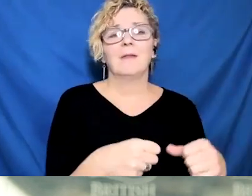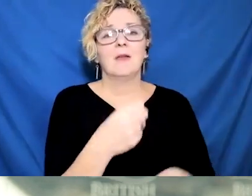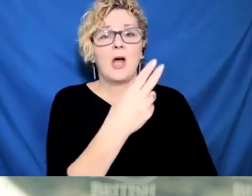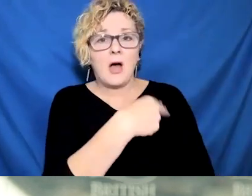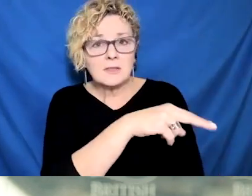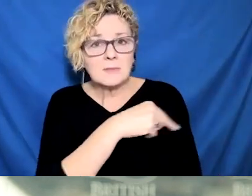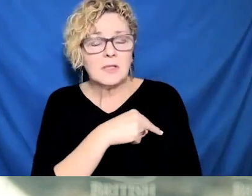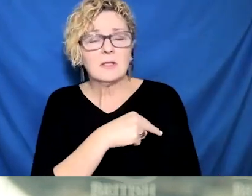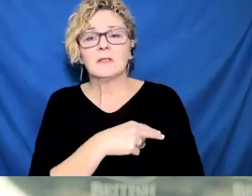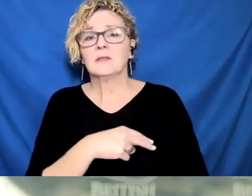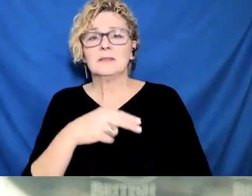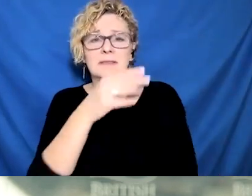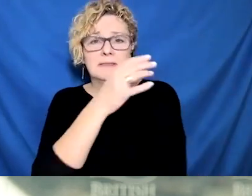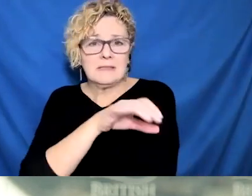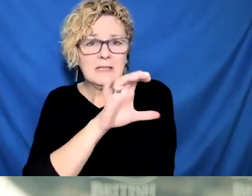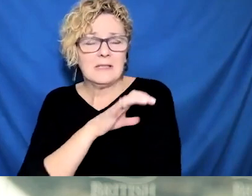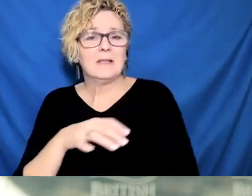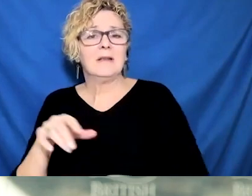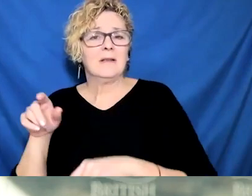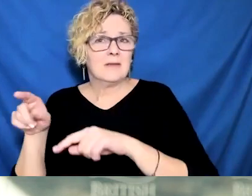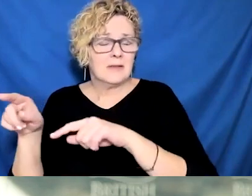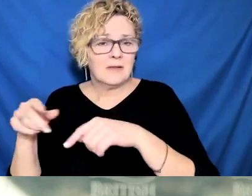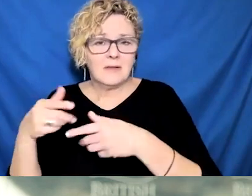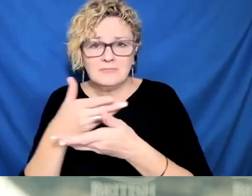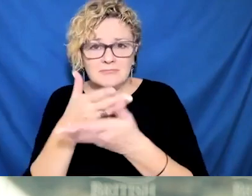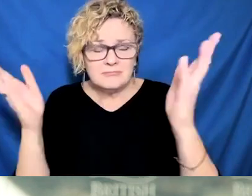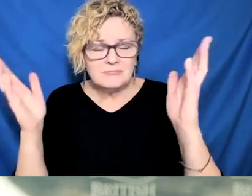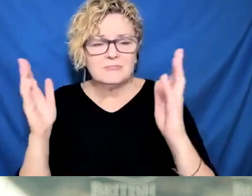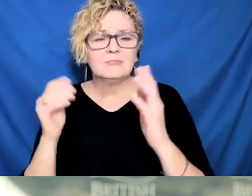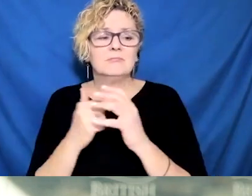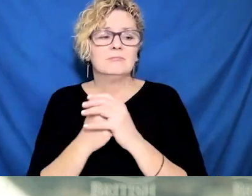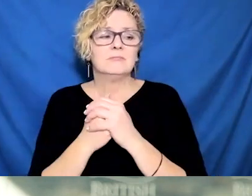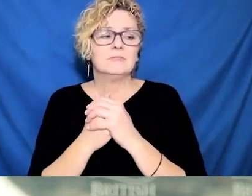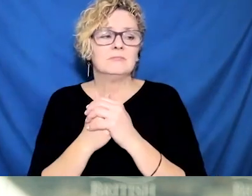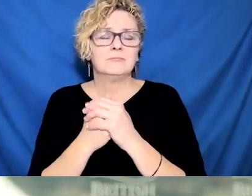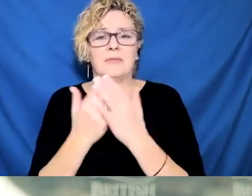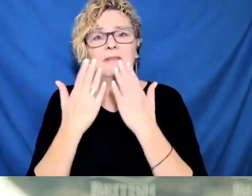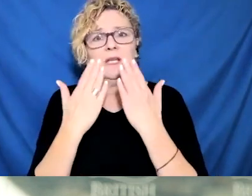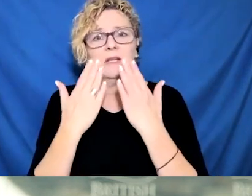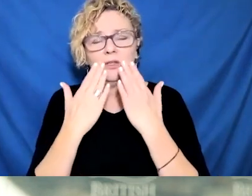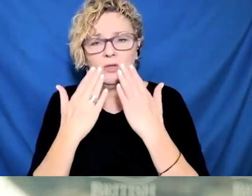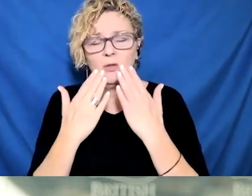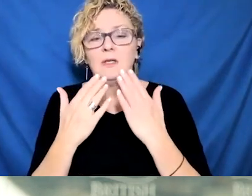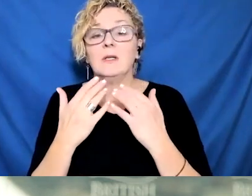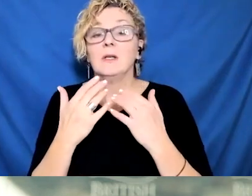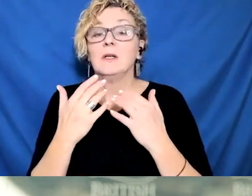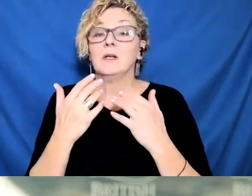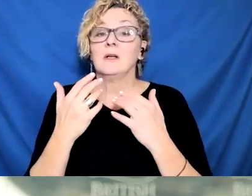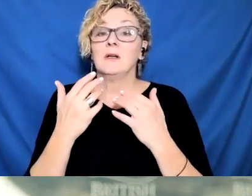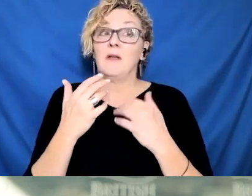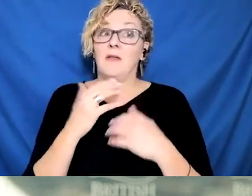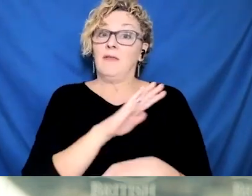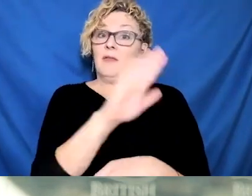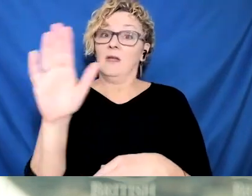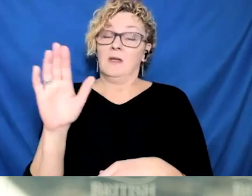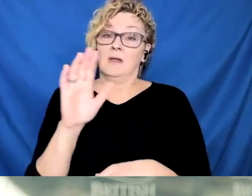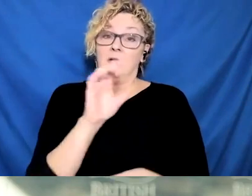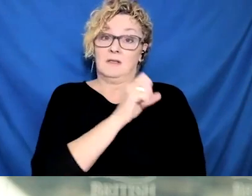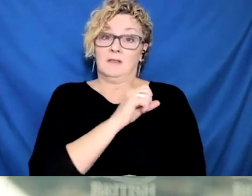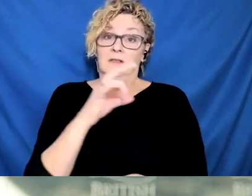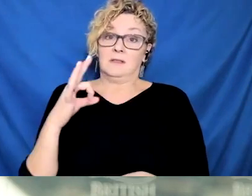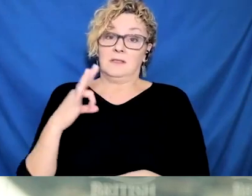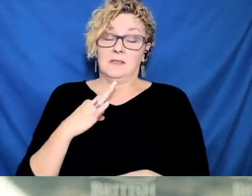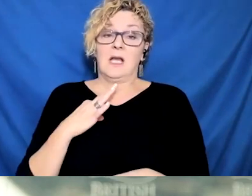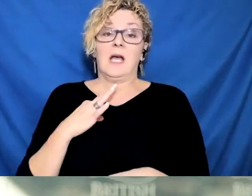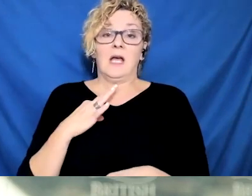19th, that number is 7,952, which is significantly less, about a quarter less, a little over a quarter less than